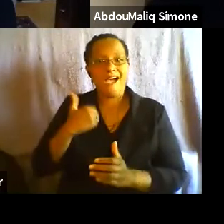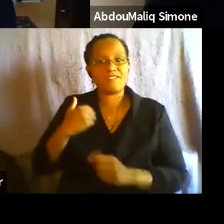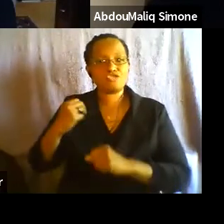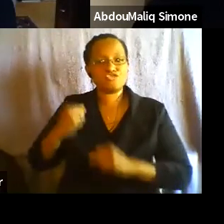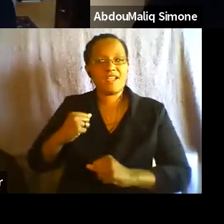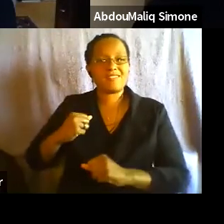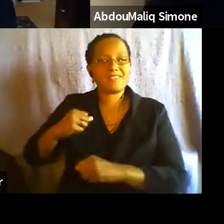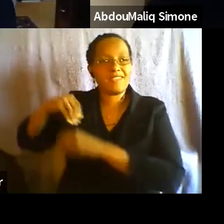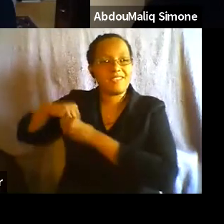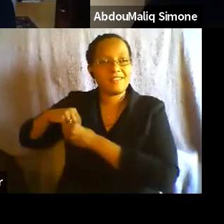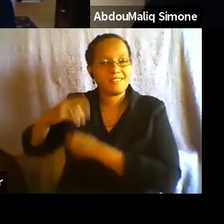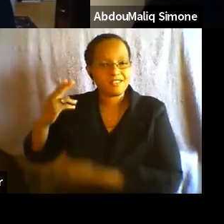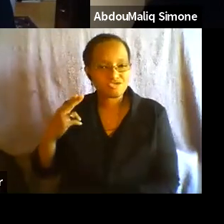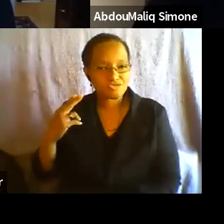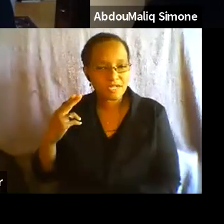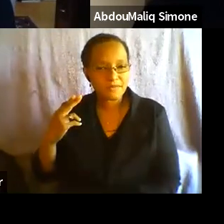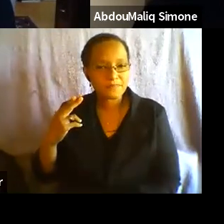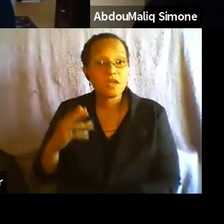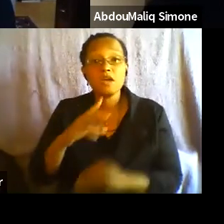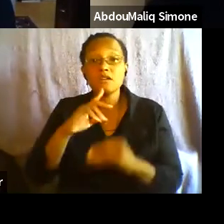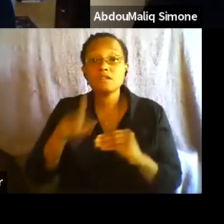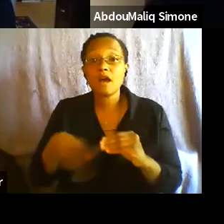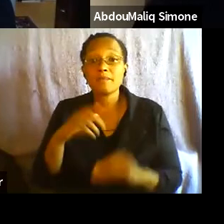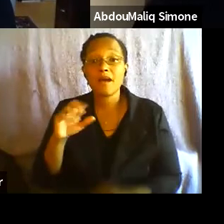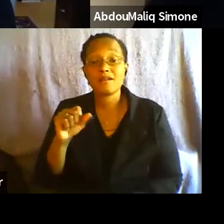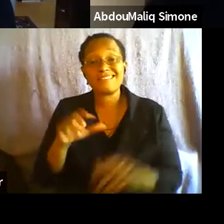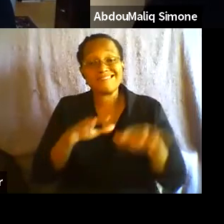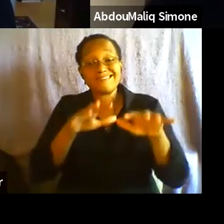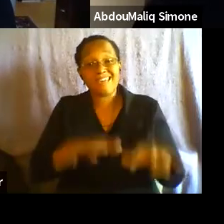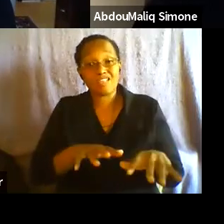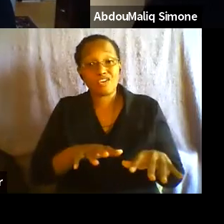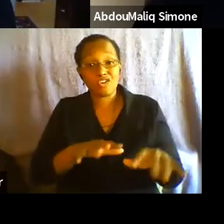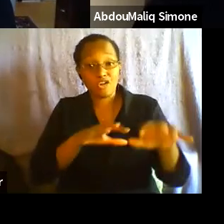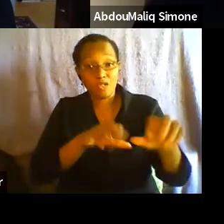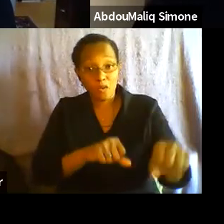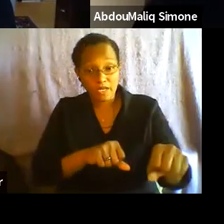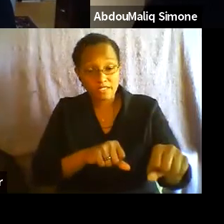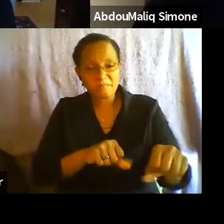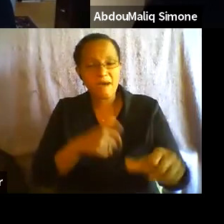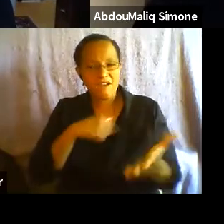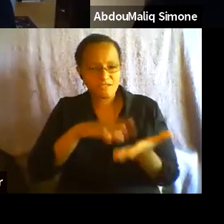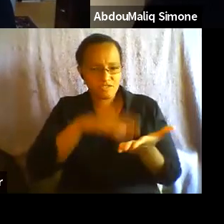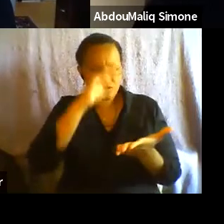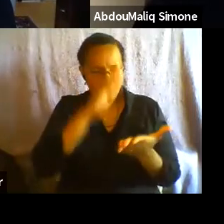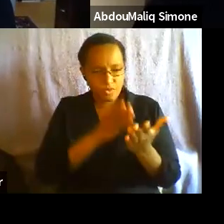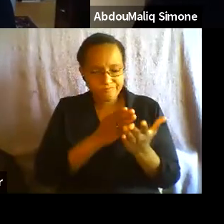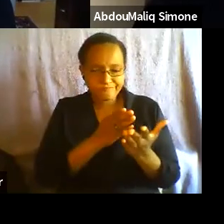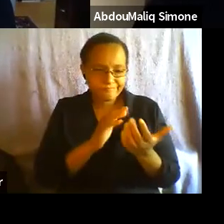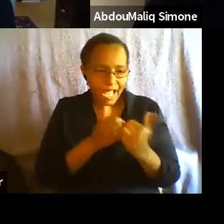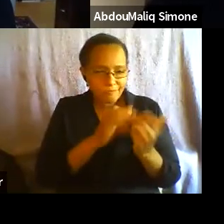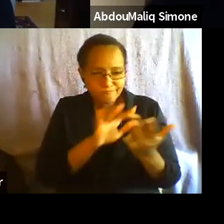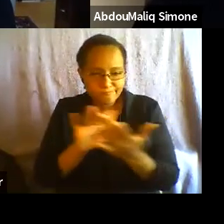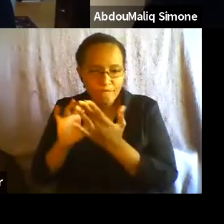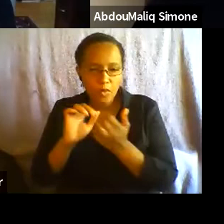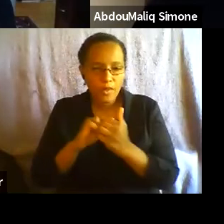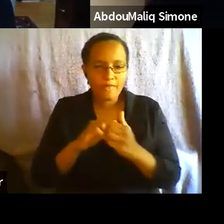one of the main things that I've learned working with indigenous communities in Canada and the U S is to always cherish